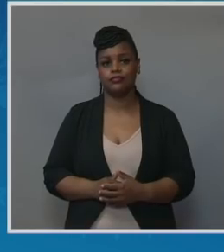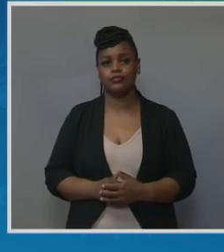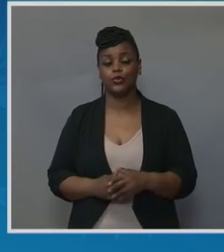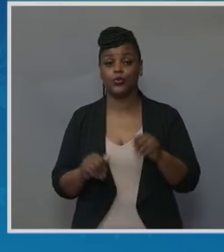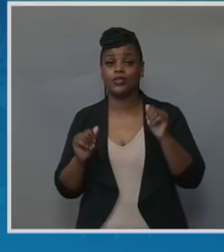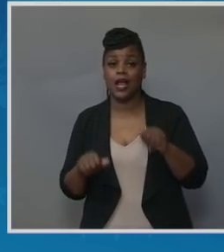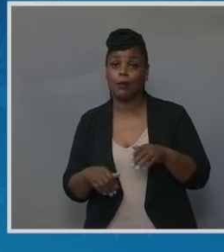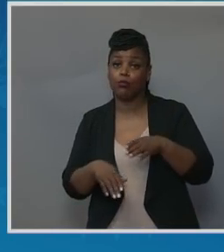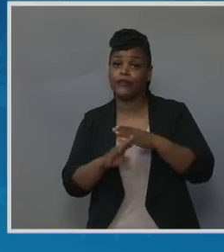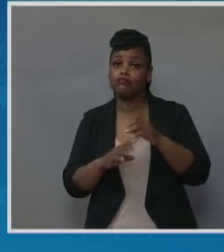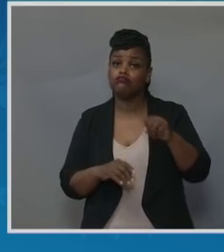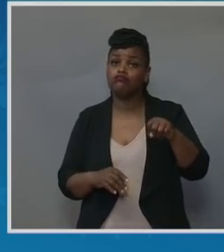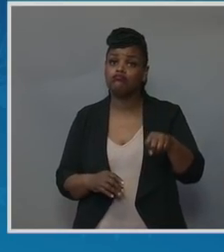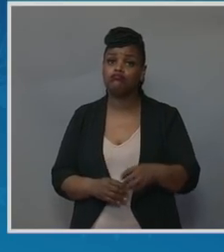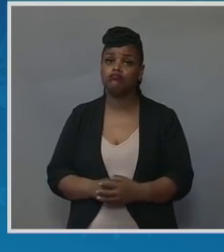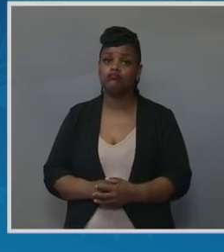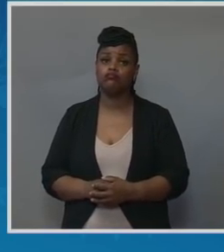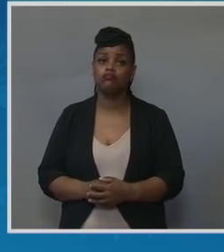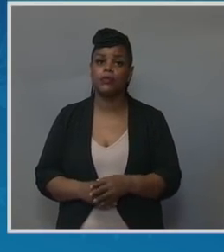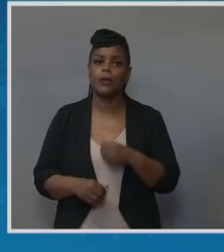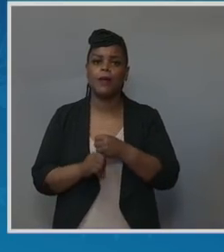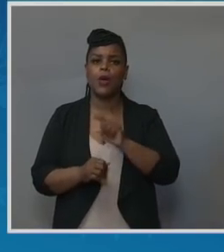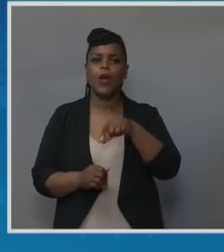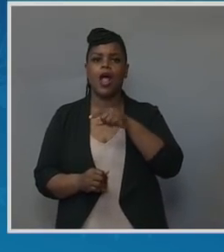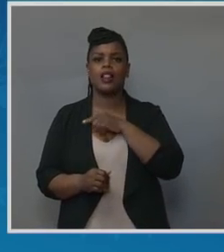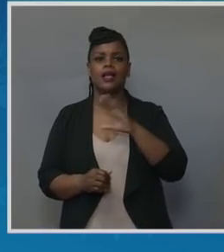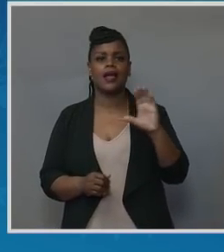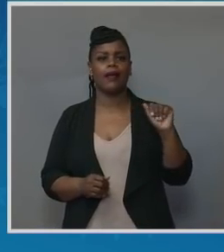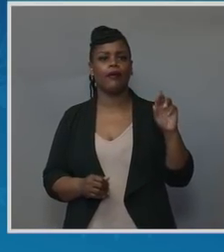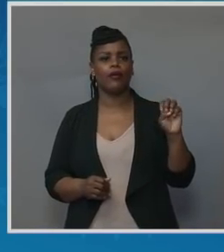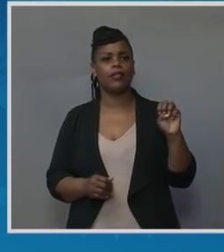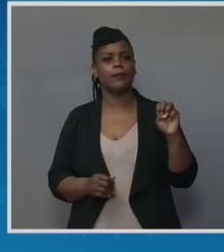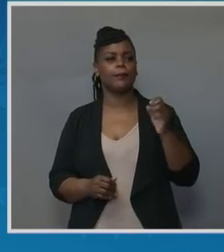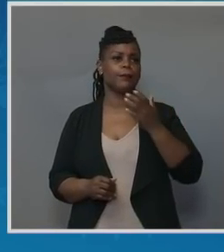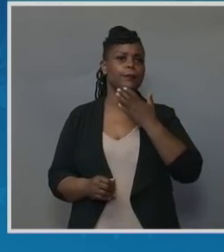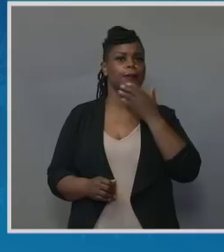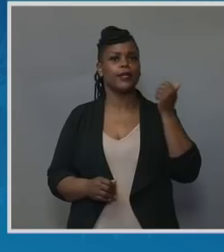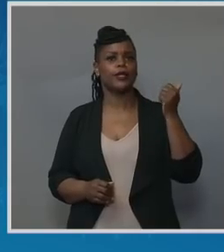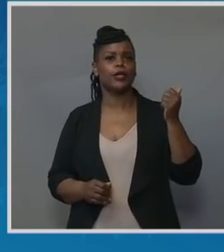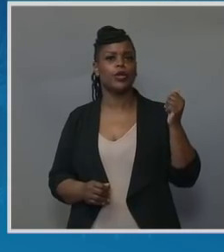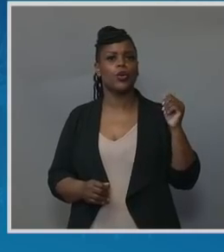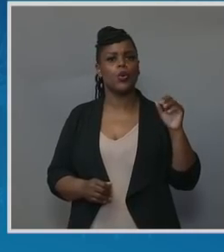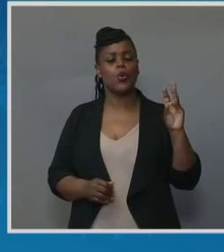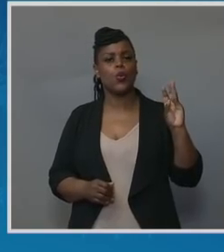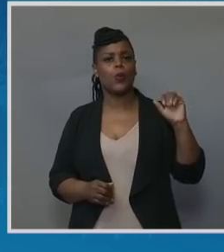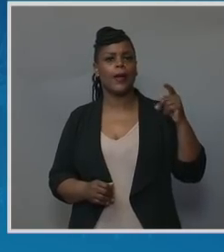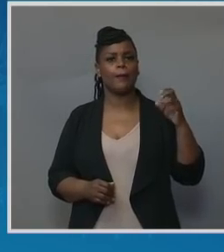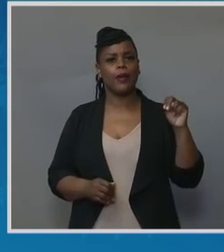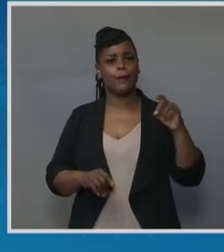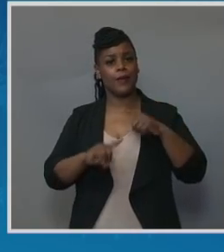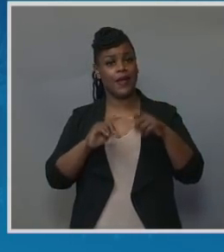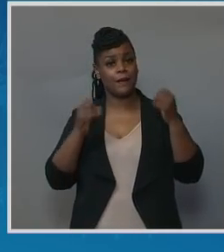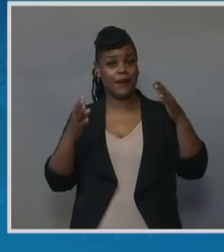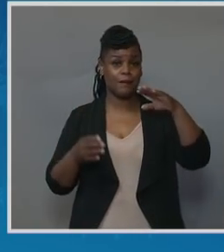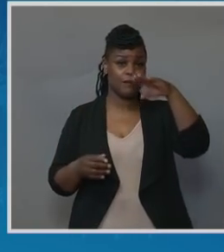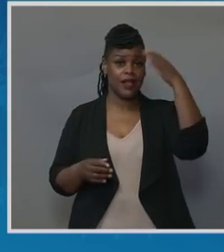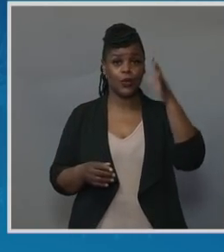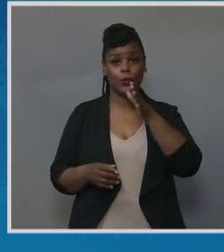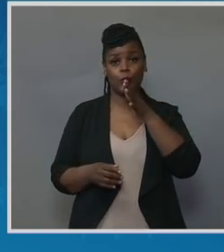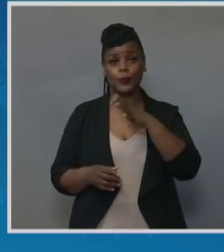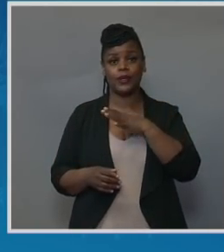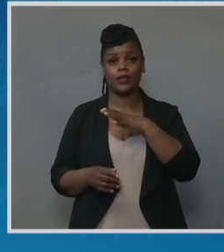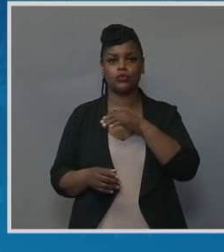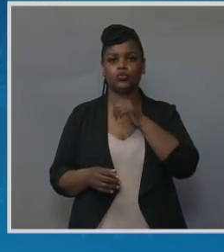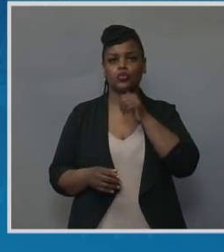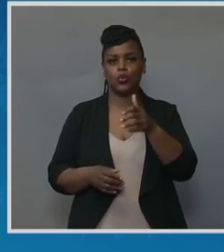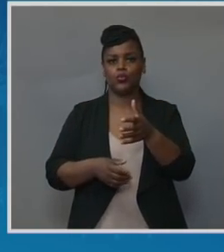making quality of care a critical lever to address this issue. Yet many black and brown pregnant women do not receive high-quality